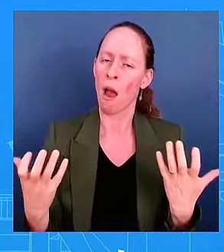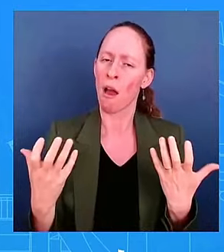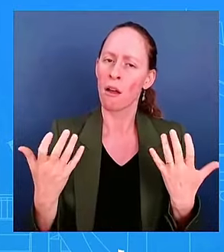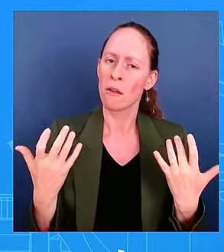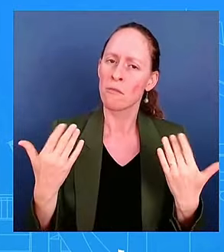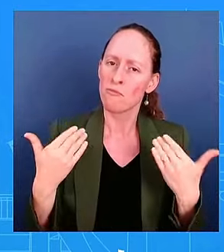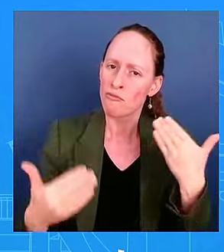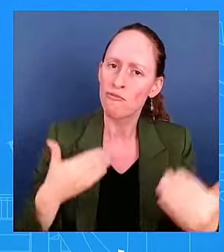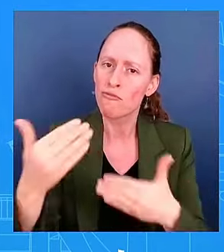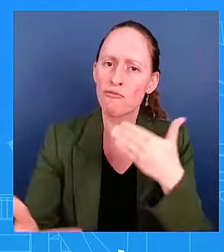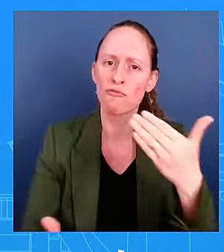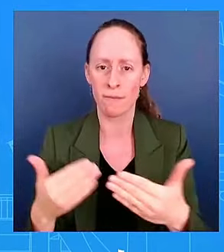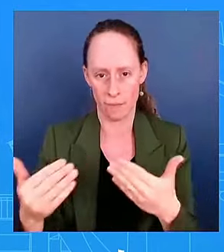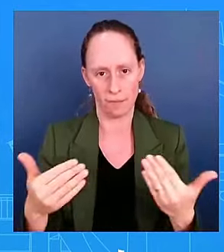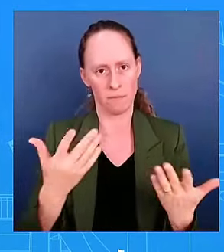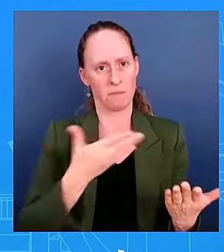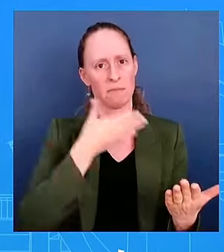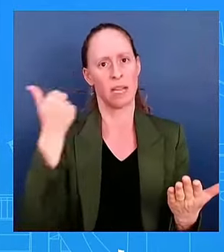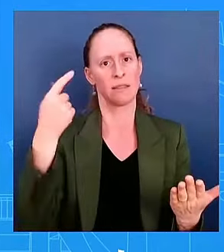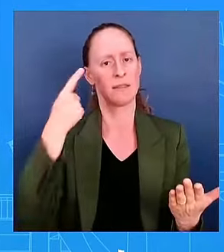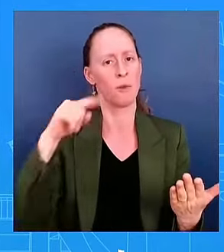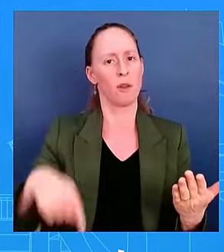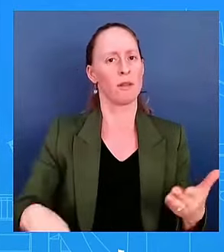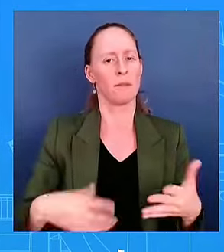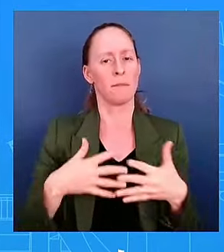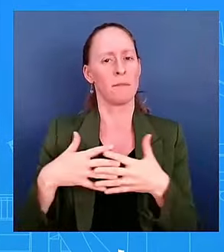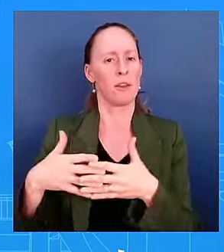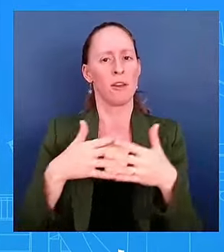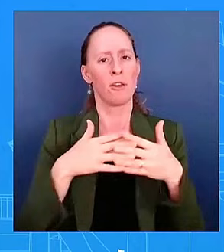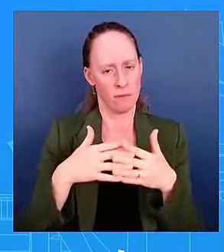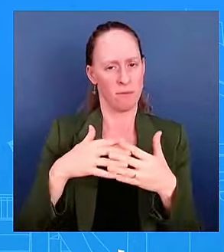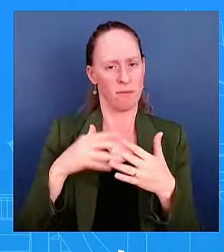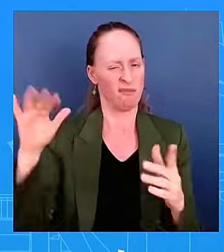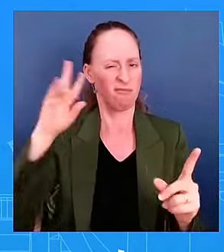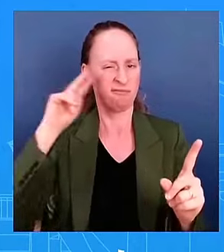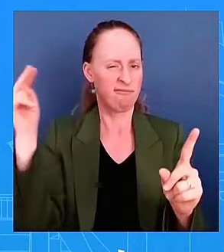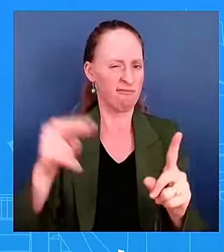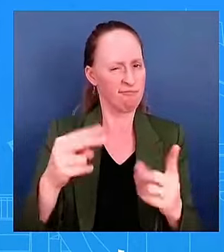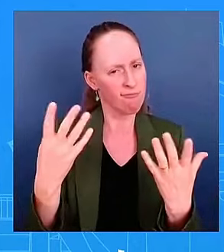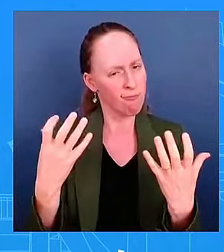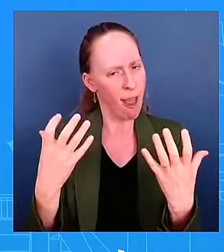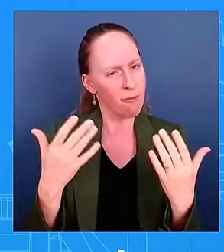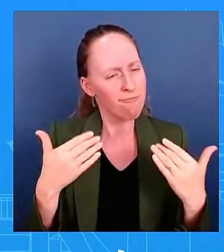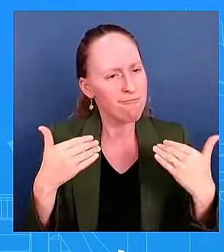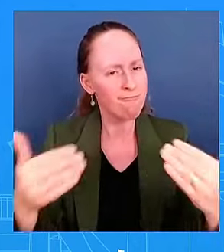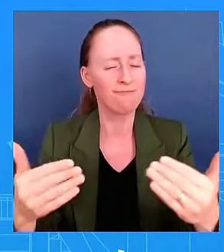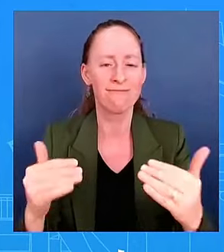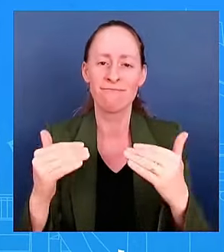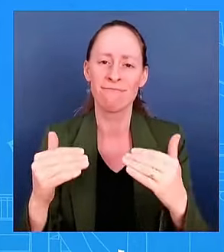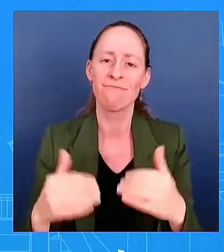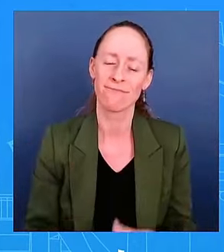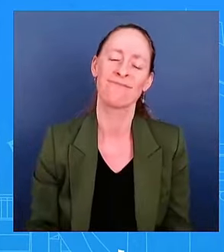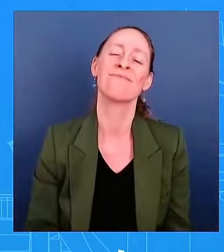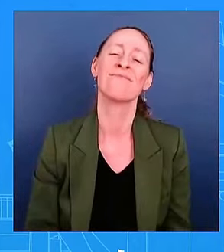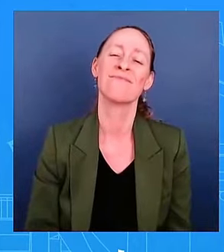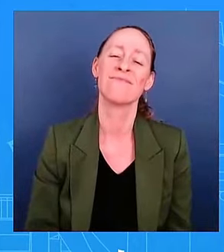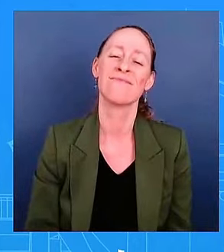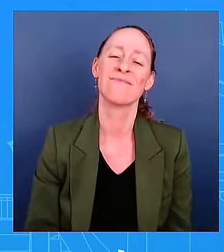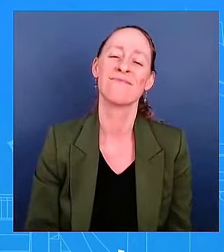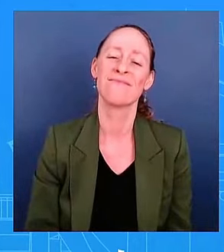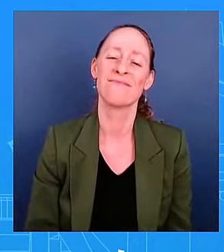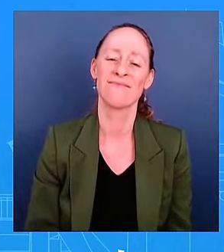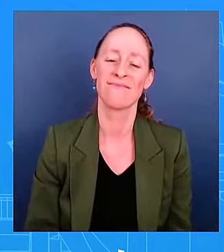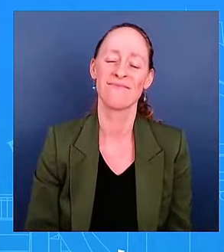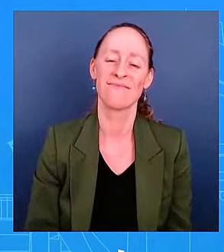about this day in and day out. I just want to follow up on the kind of questions about the outreach from the White House. Does the president